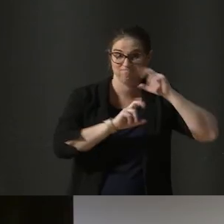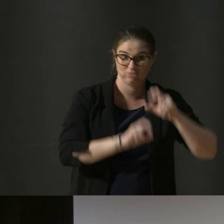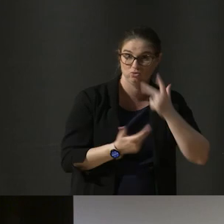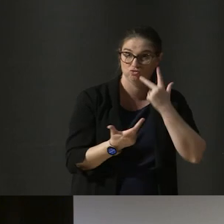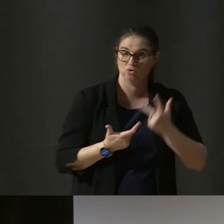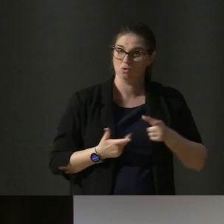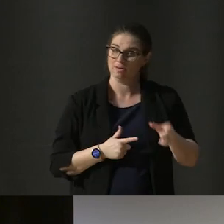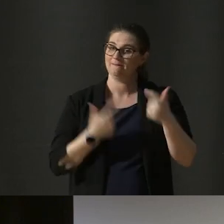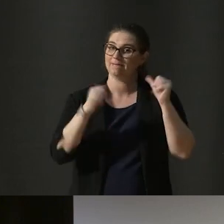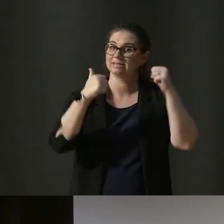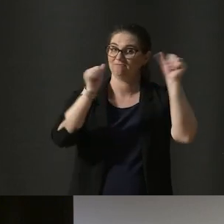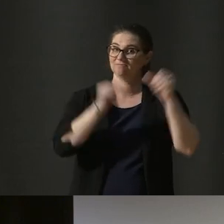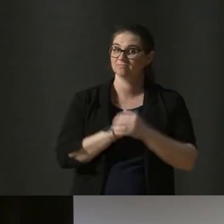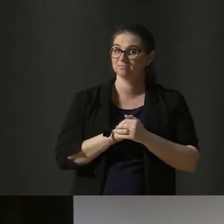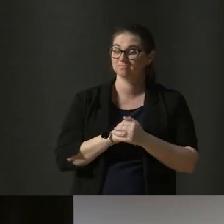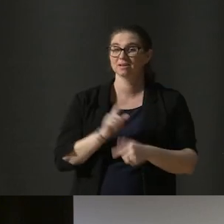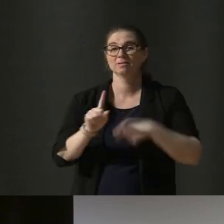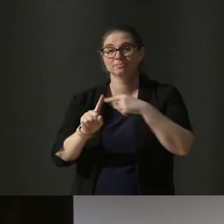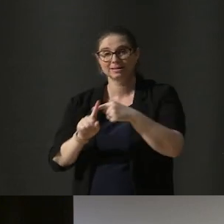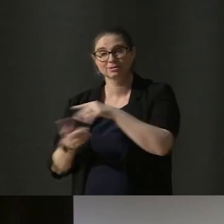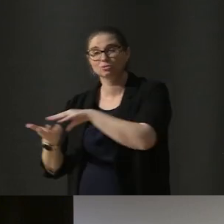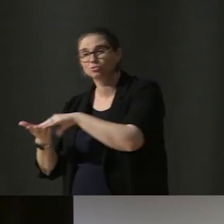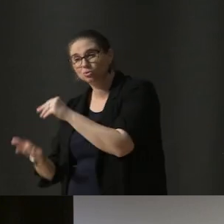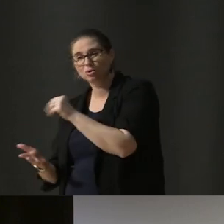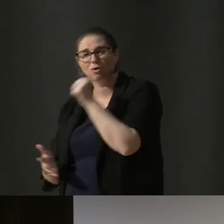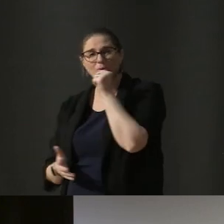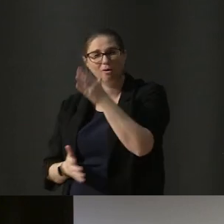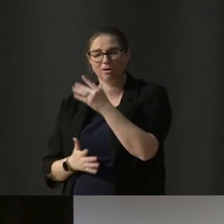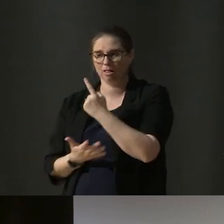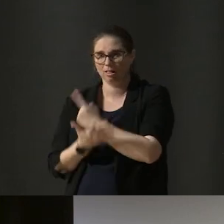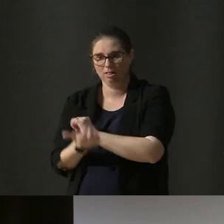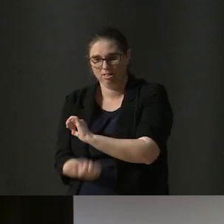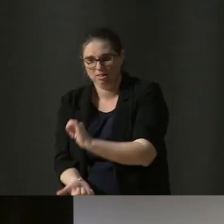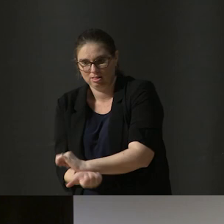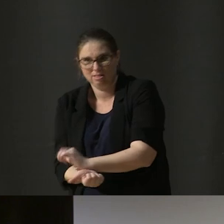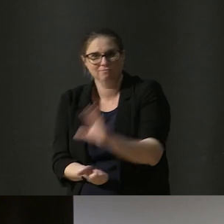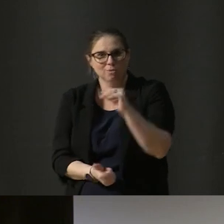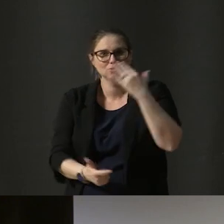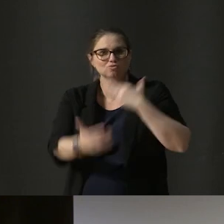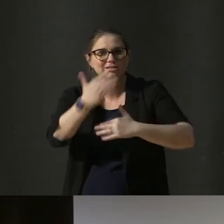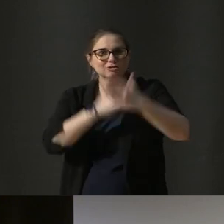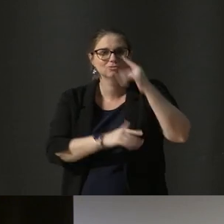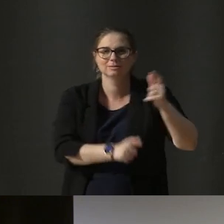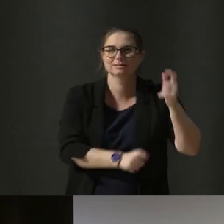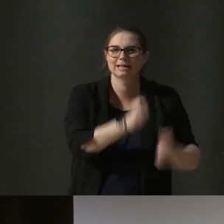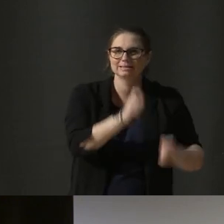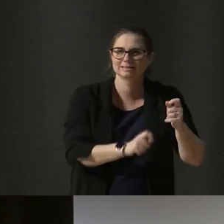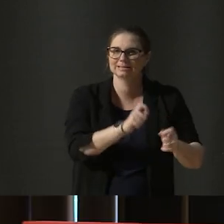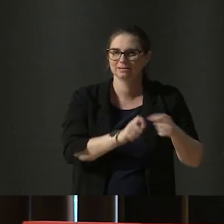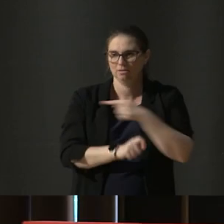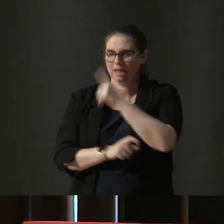will no longer be confined by the strict and narrow assessment guidelines set out by traditional exam syllabi.